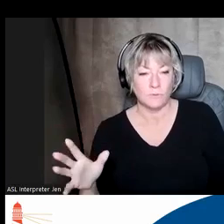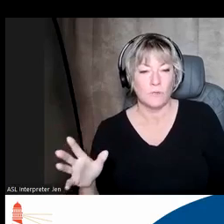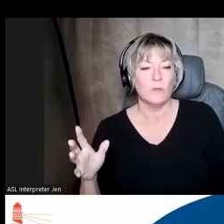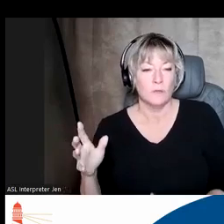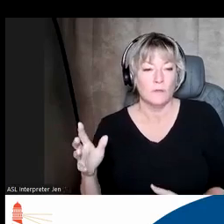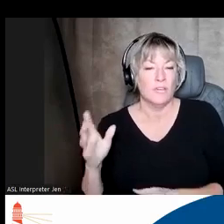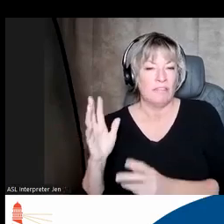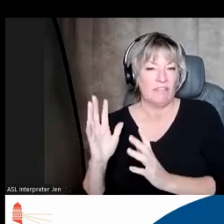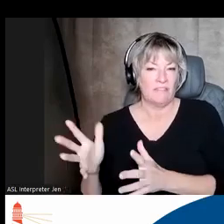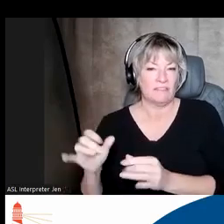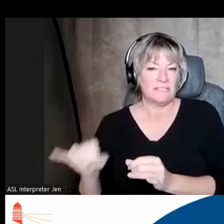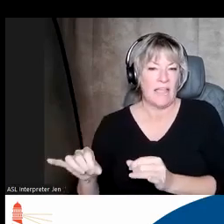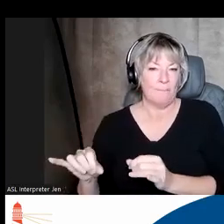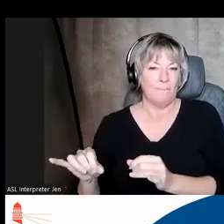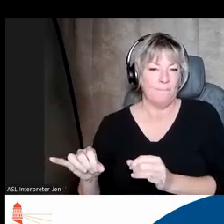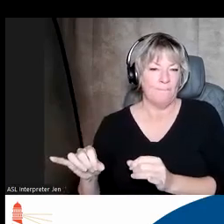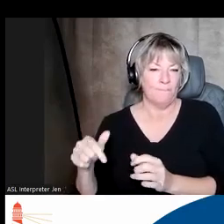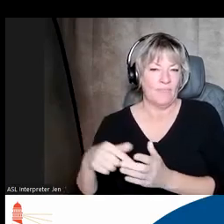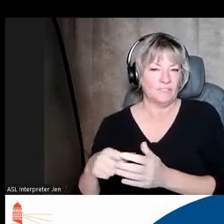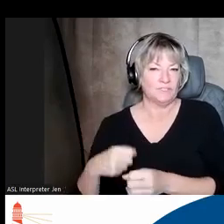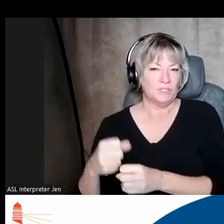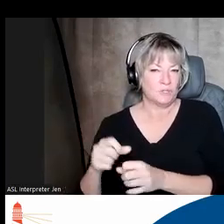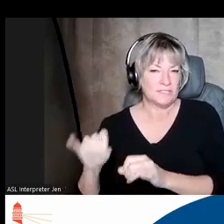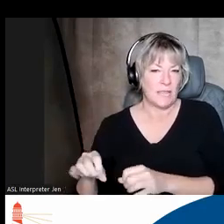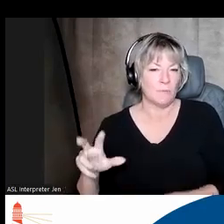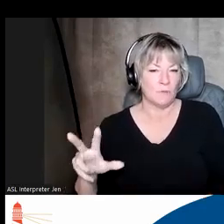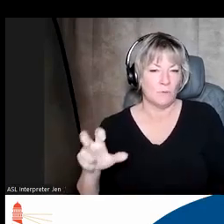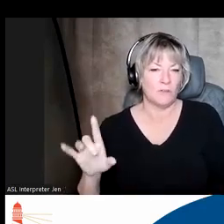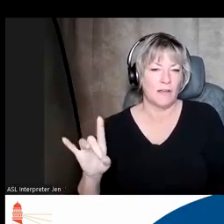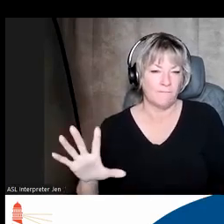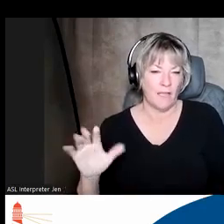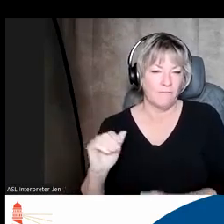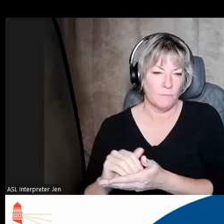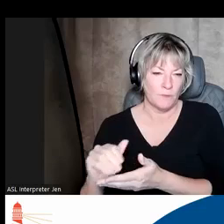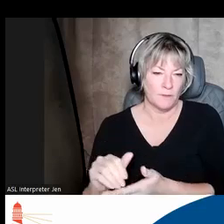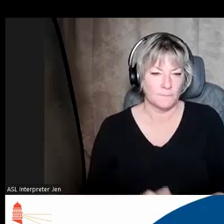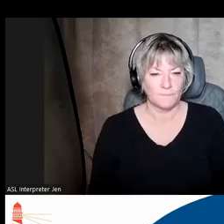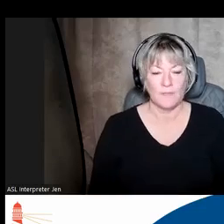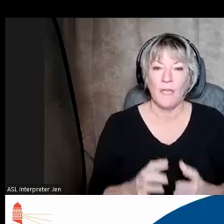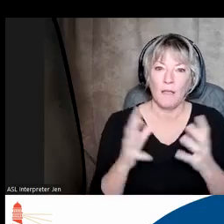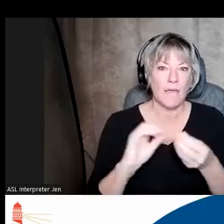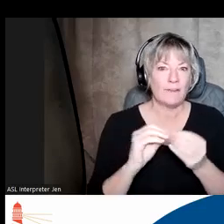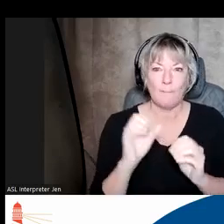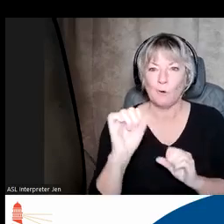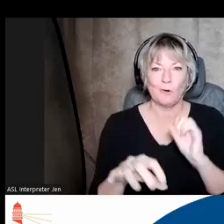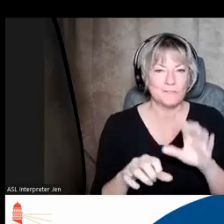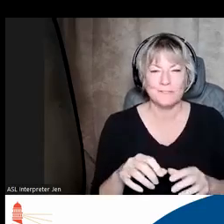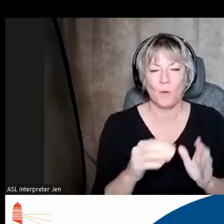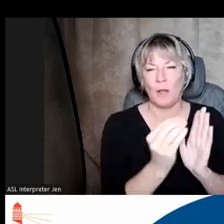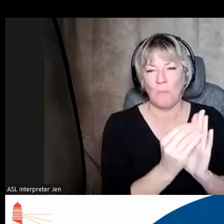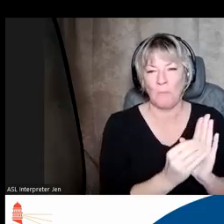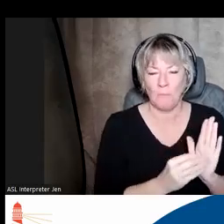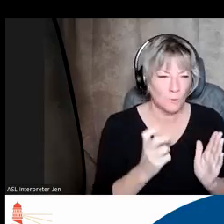would keep it at the same level as this year, at $385 million. It's a lot of numbers, so that's why they're all written down